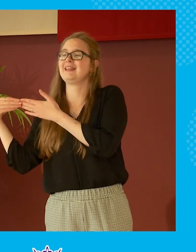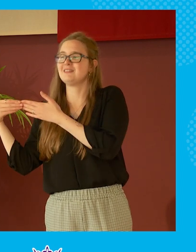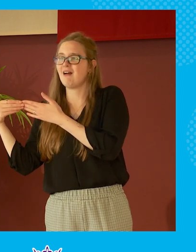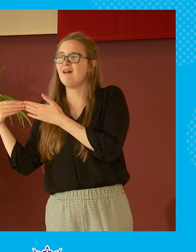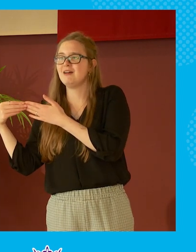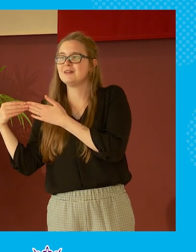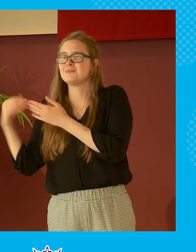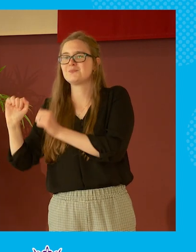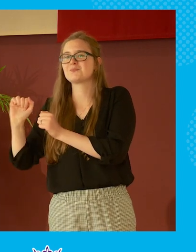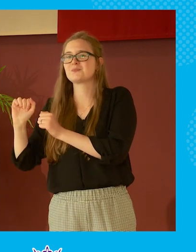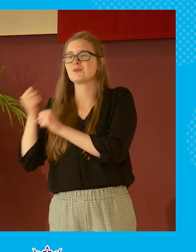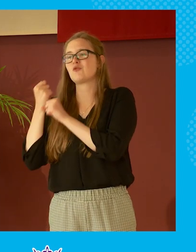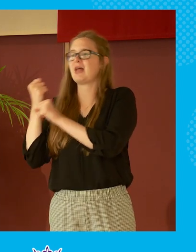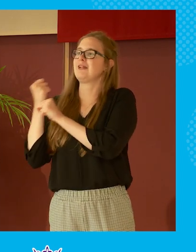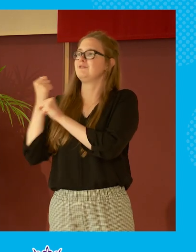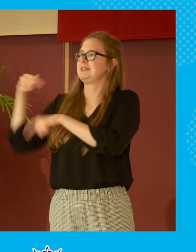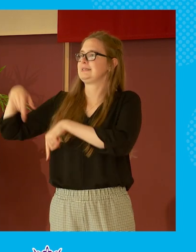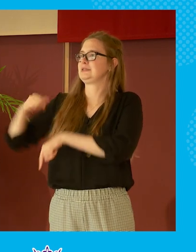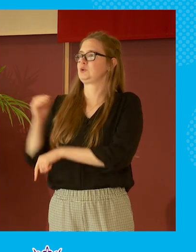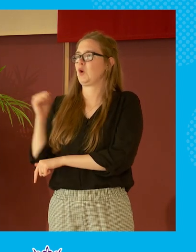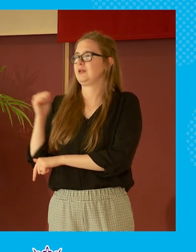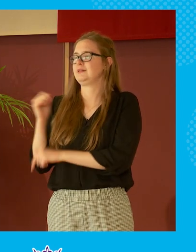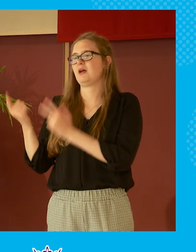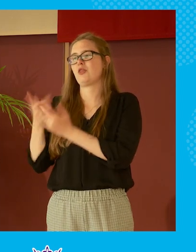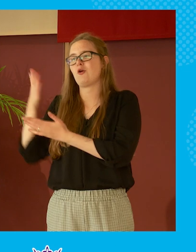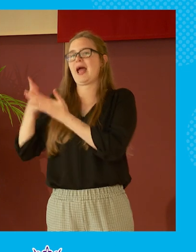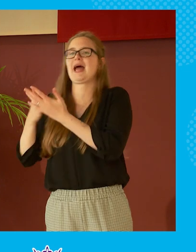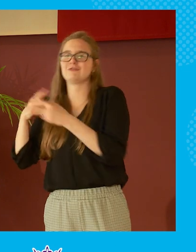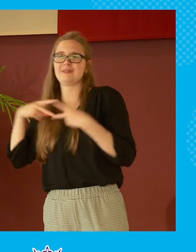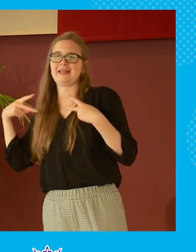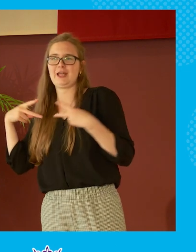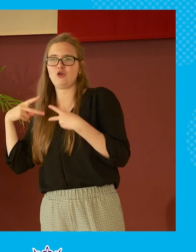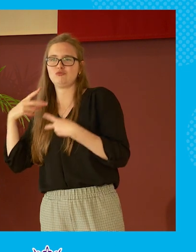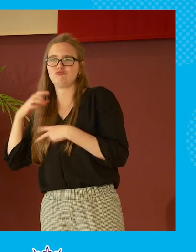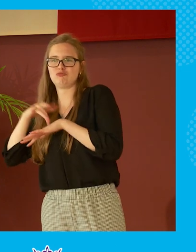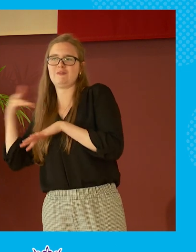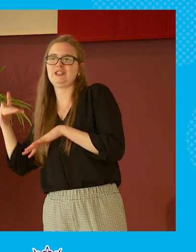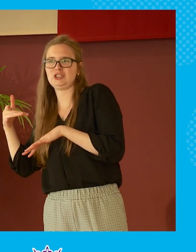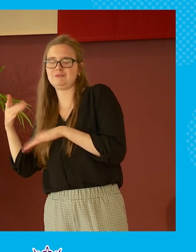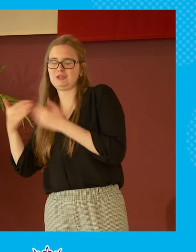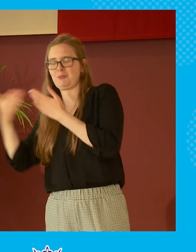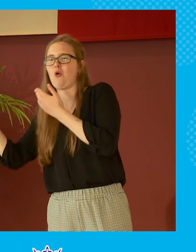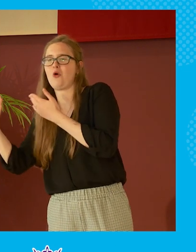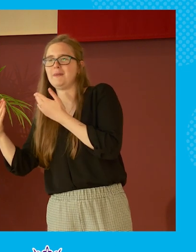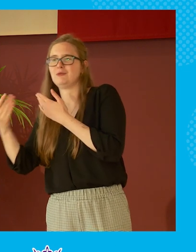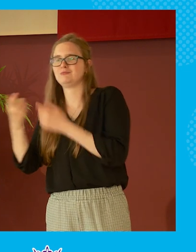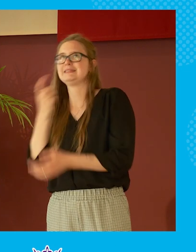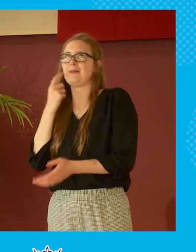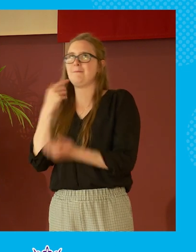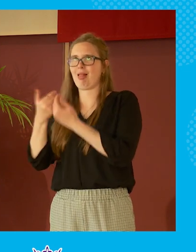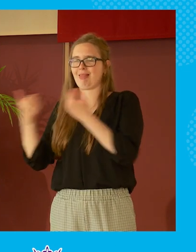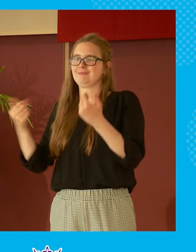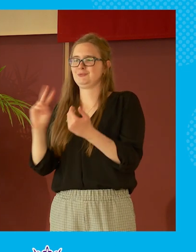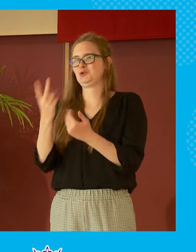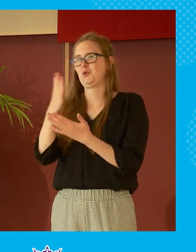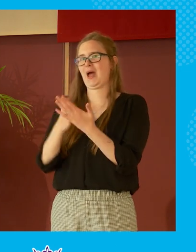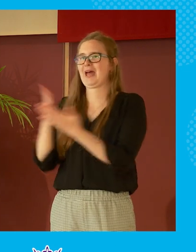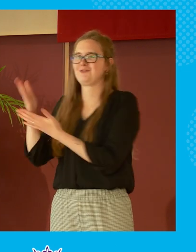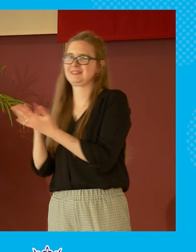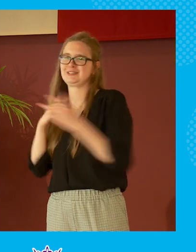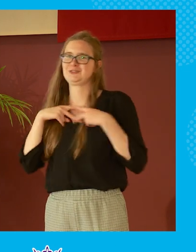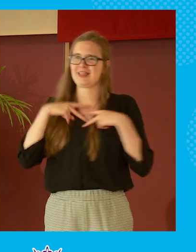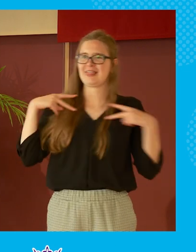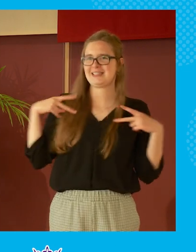the advocates in scotland the other half of the legal profession there's more than that but let's just keep it simple the two halves the solicitor